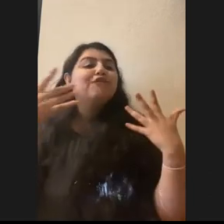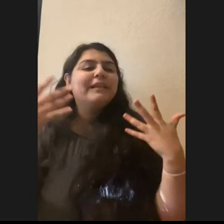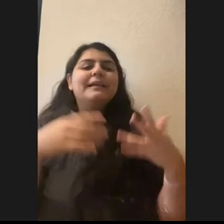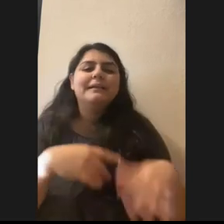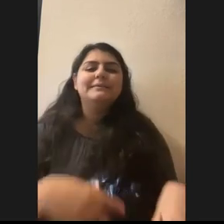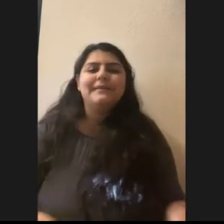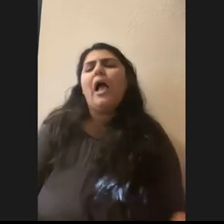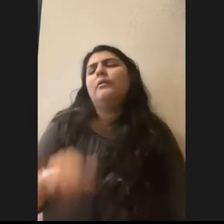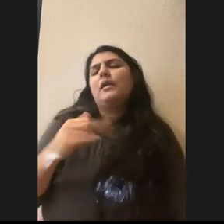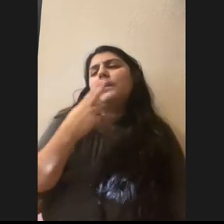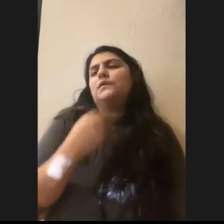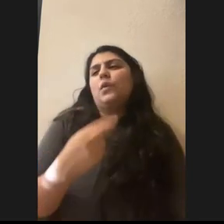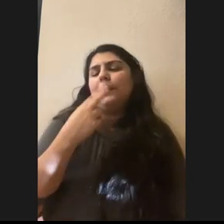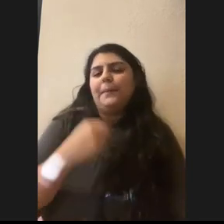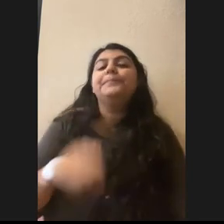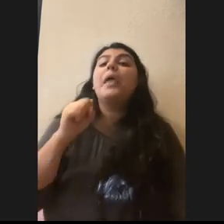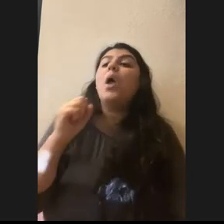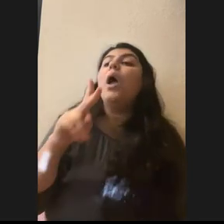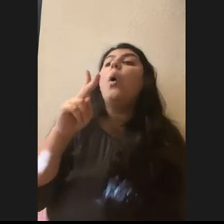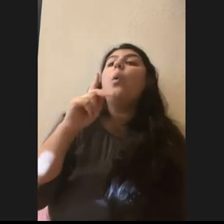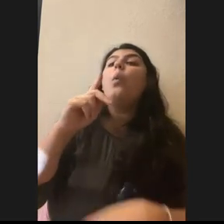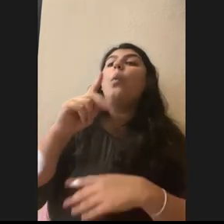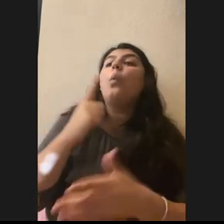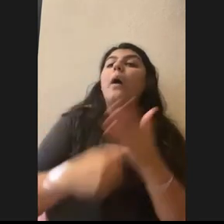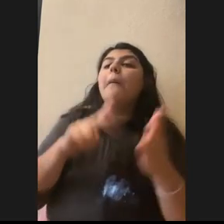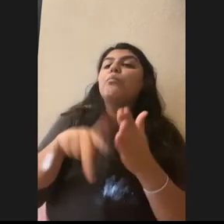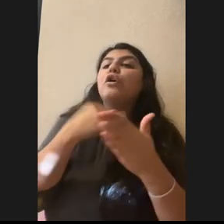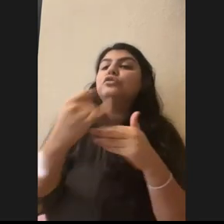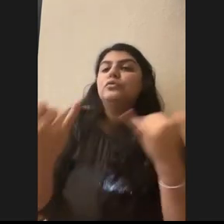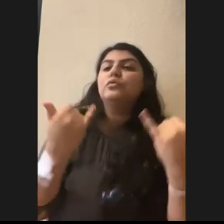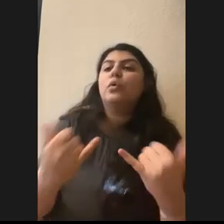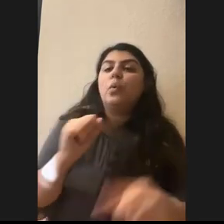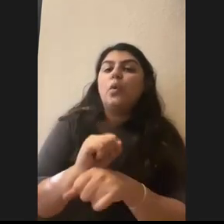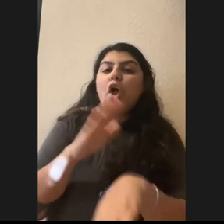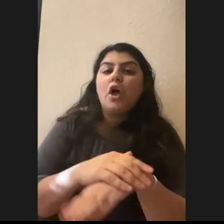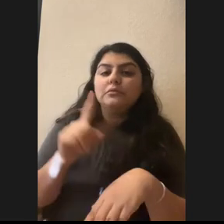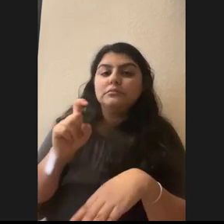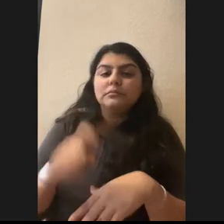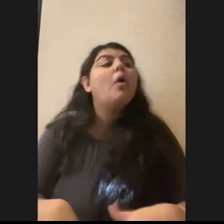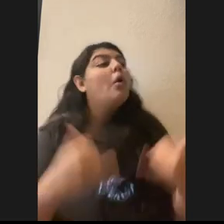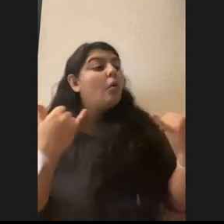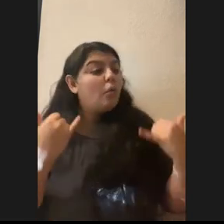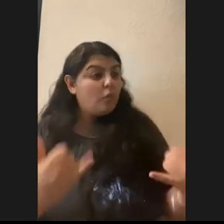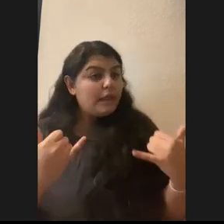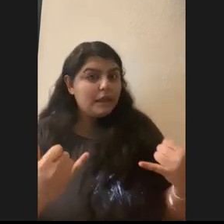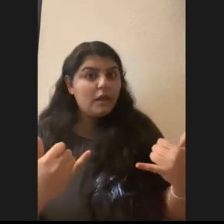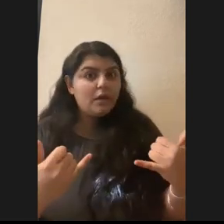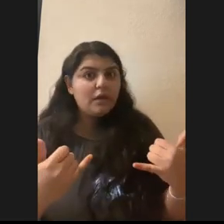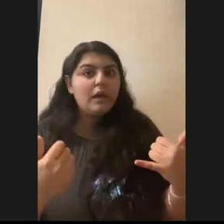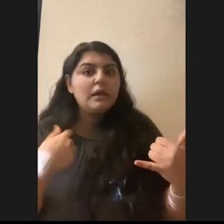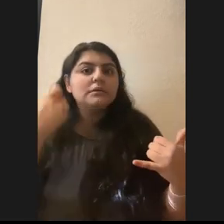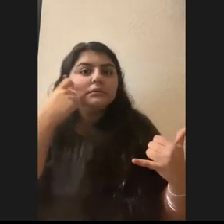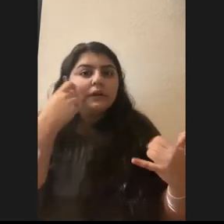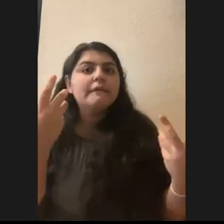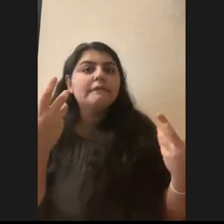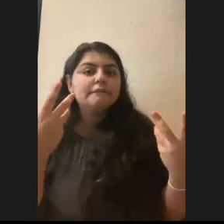Adorable. Uh, what project are you currently working on? Um, so right now I just finished up the ping me rabbit